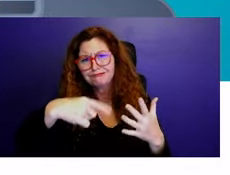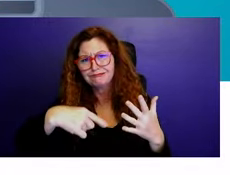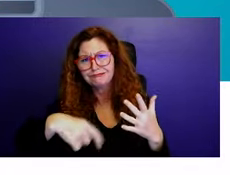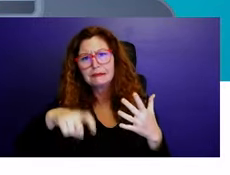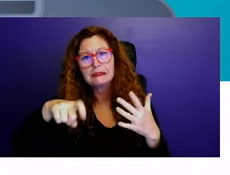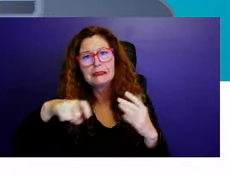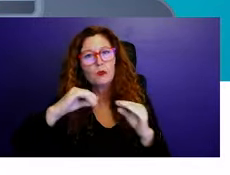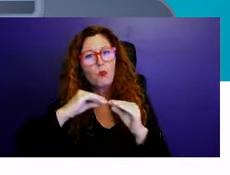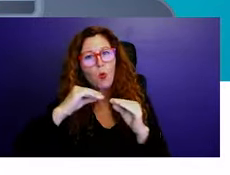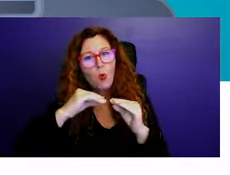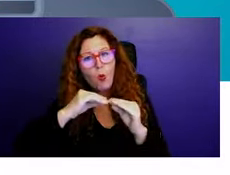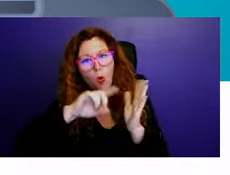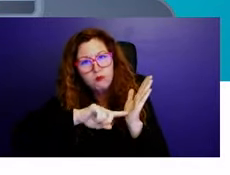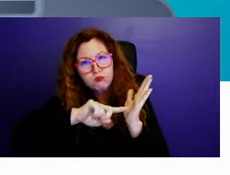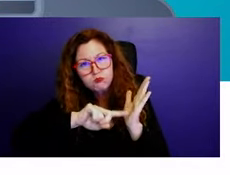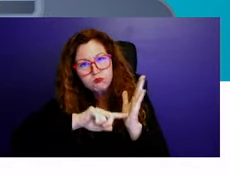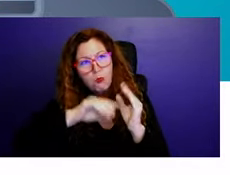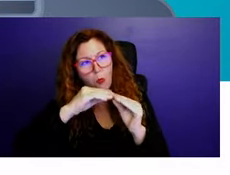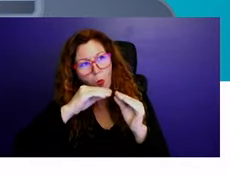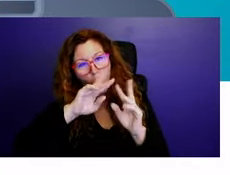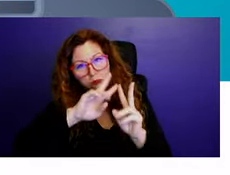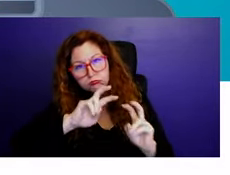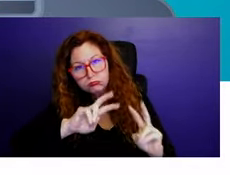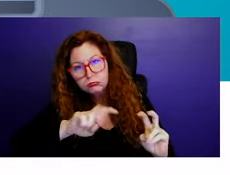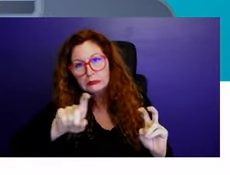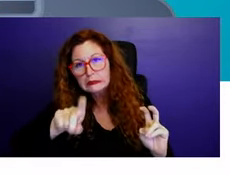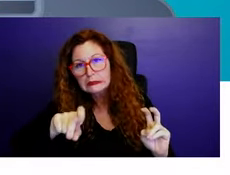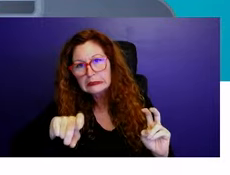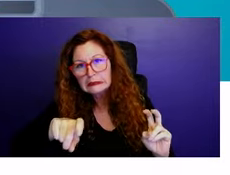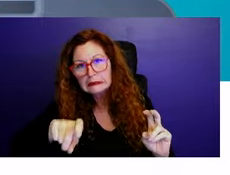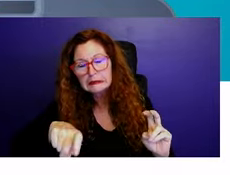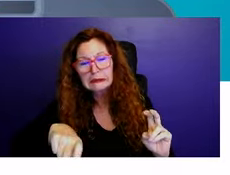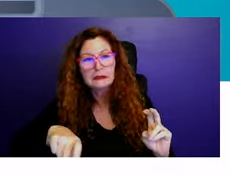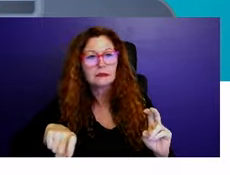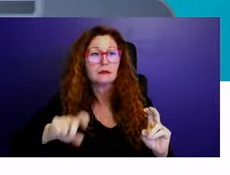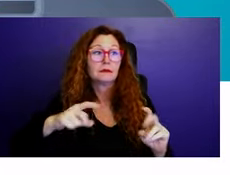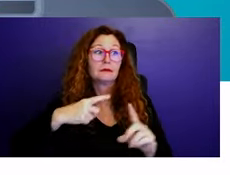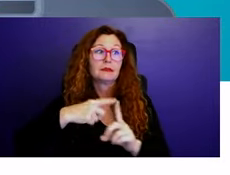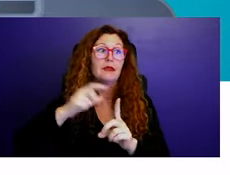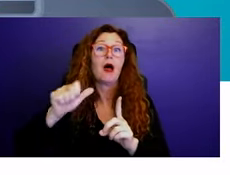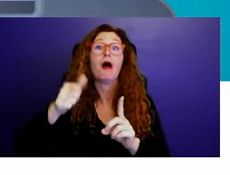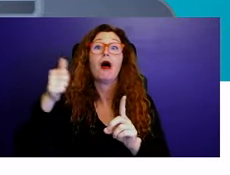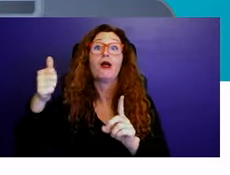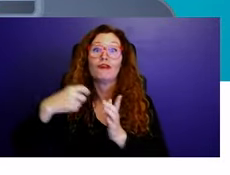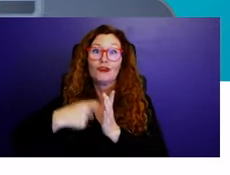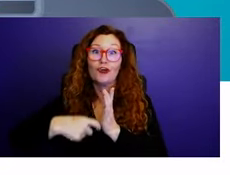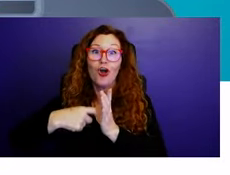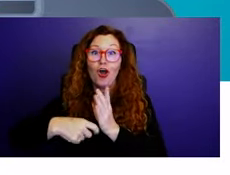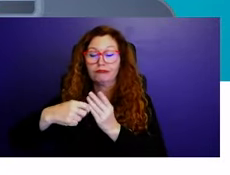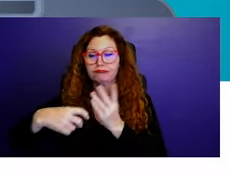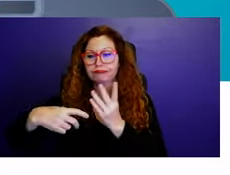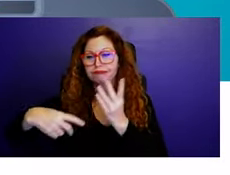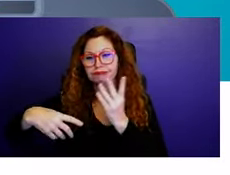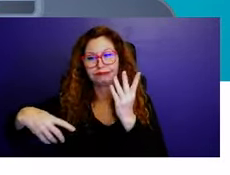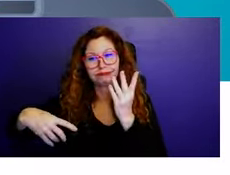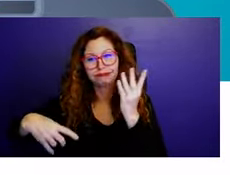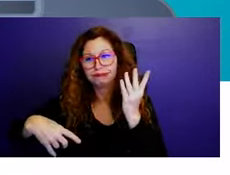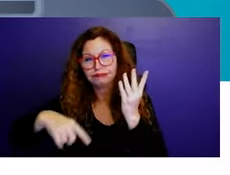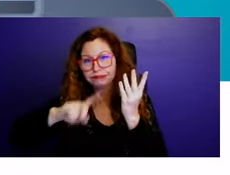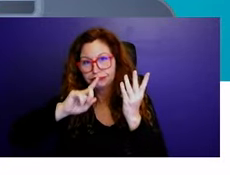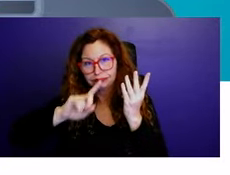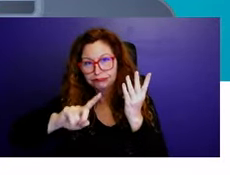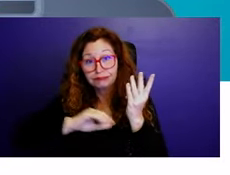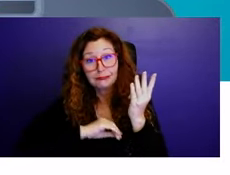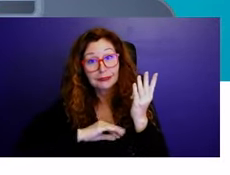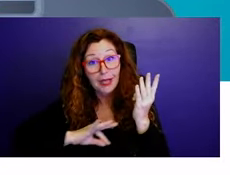And there is obviously many additional costs that the city would, um, incur, uh, personnel costs across most of the